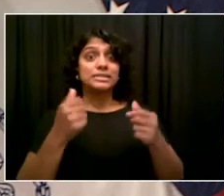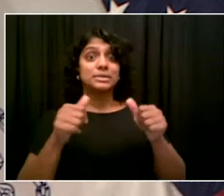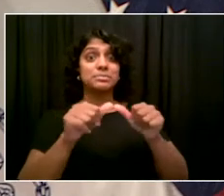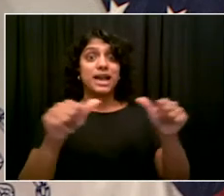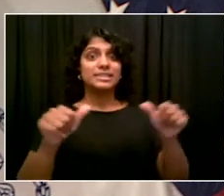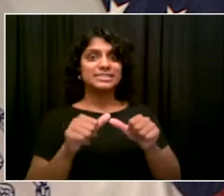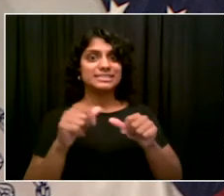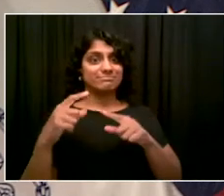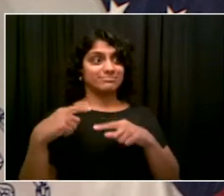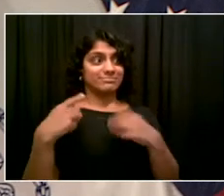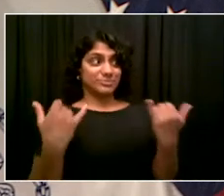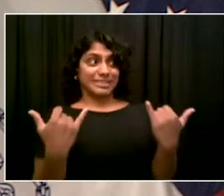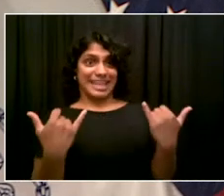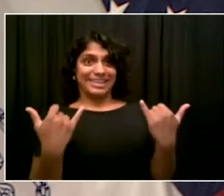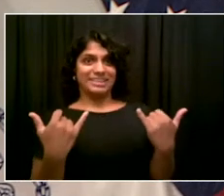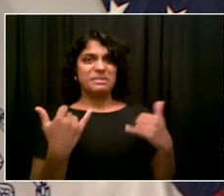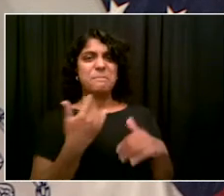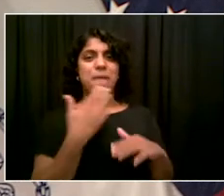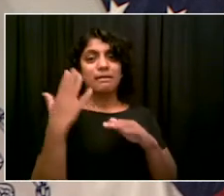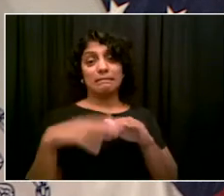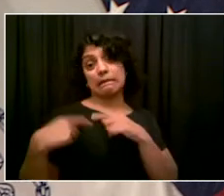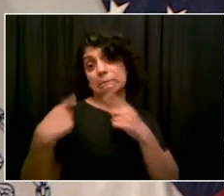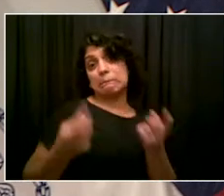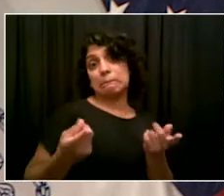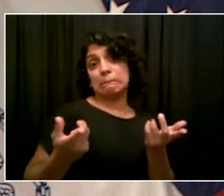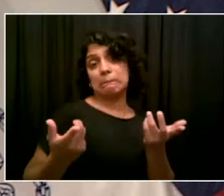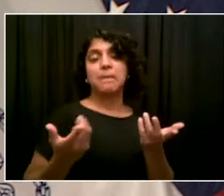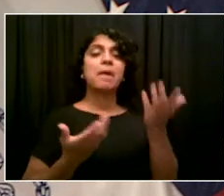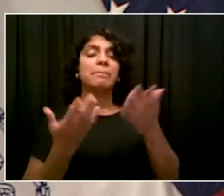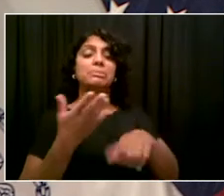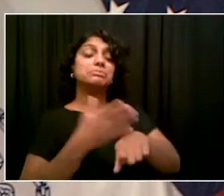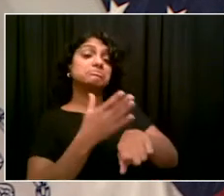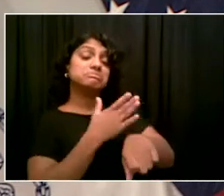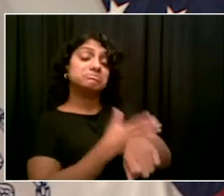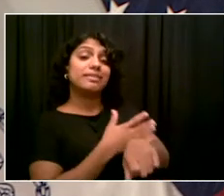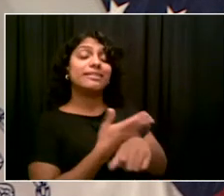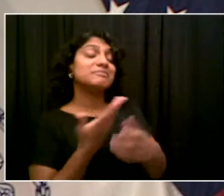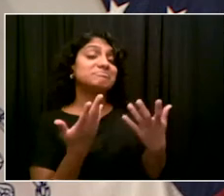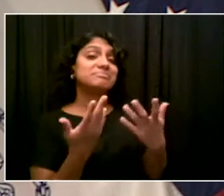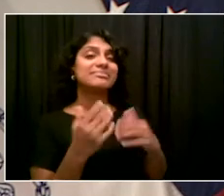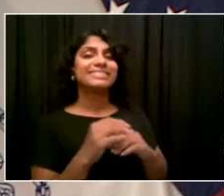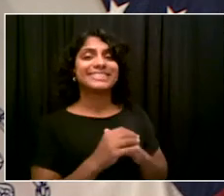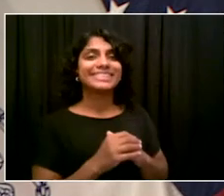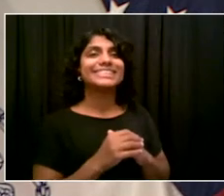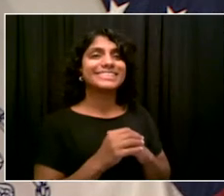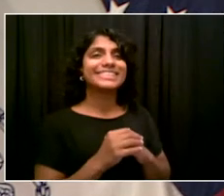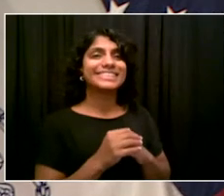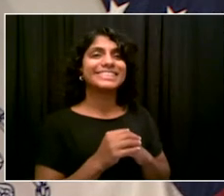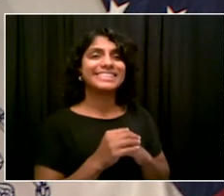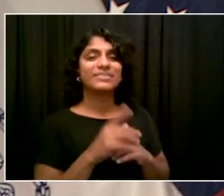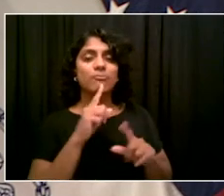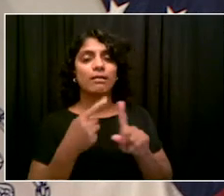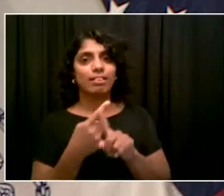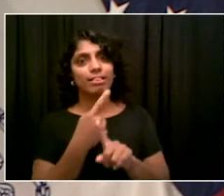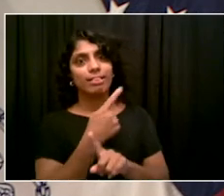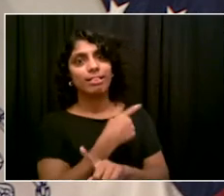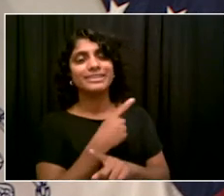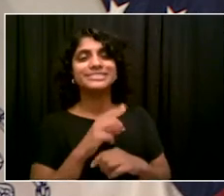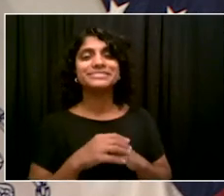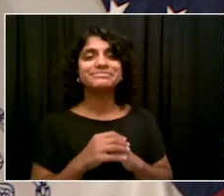so I will say, dating myself here, crush, grooving, body, moving. There you go.